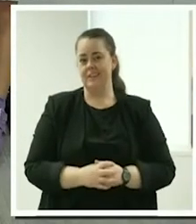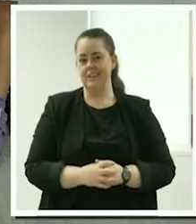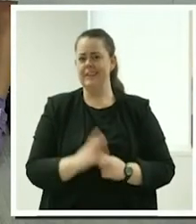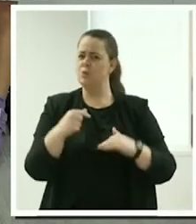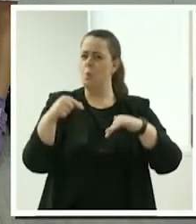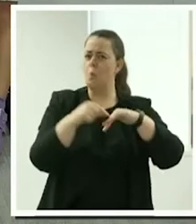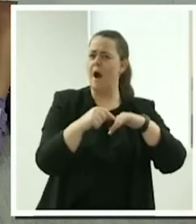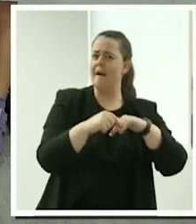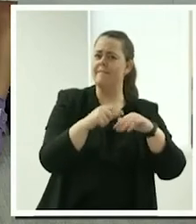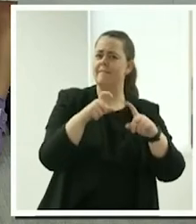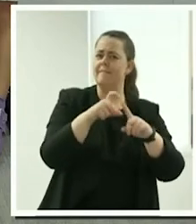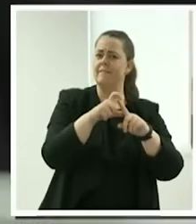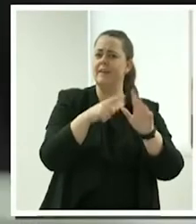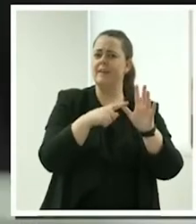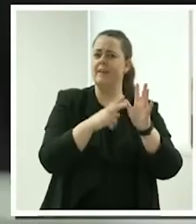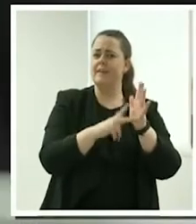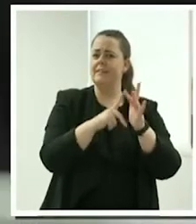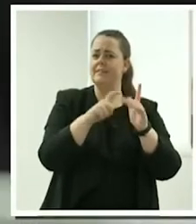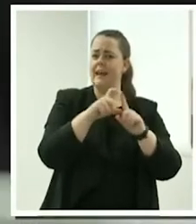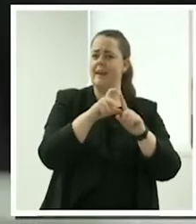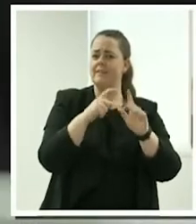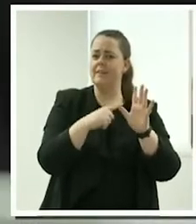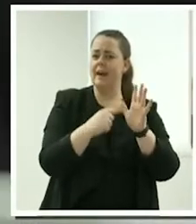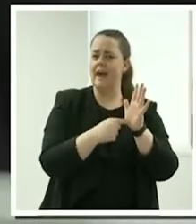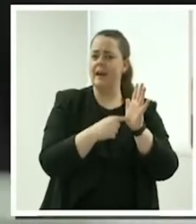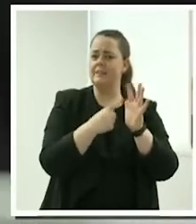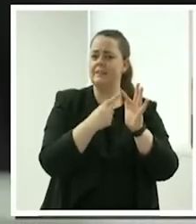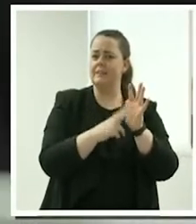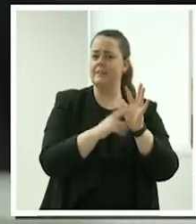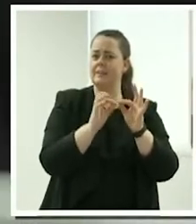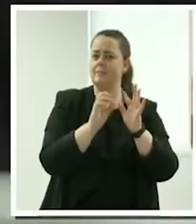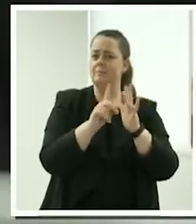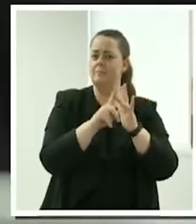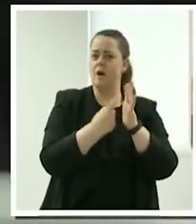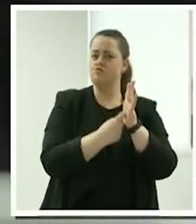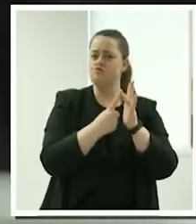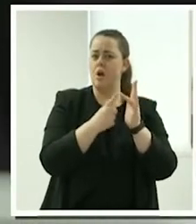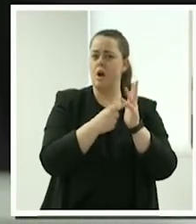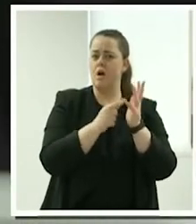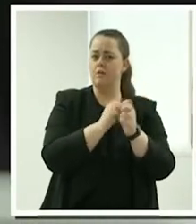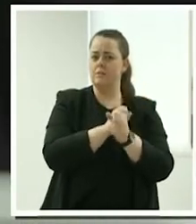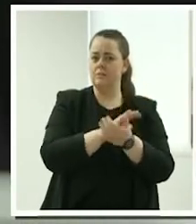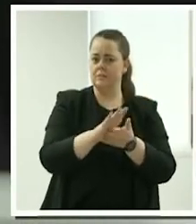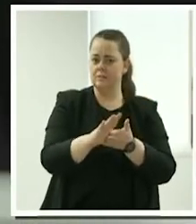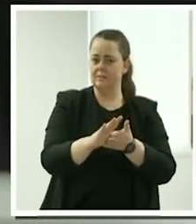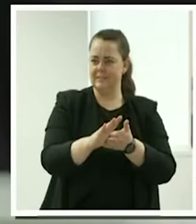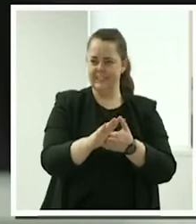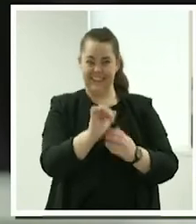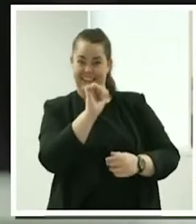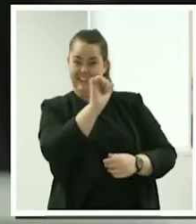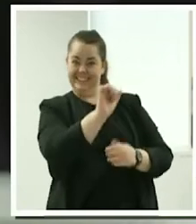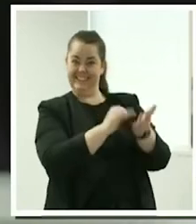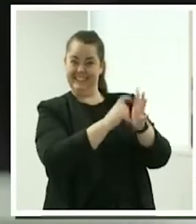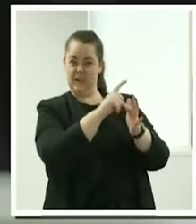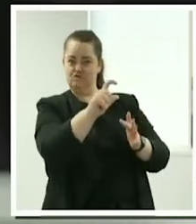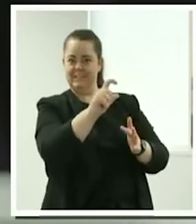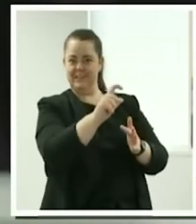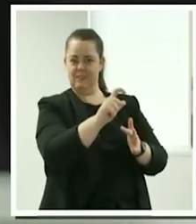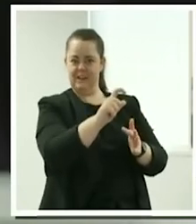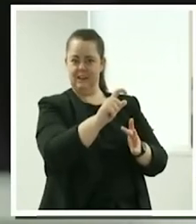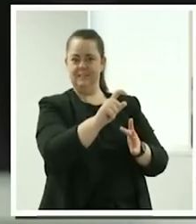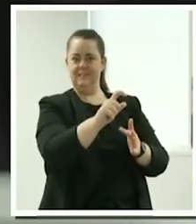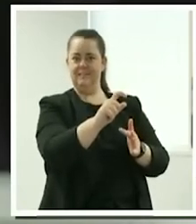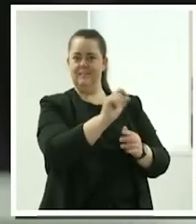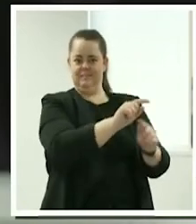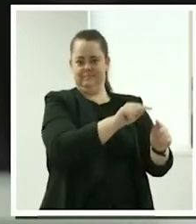is it his secretary so yeah i've met some amazing people um professional people and